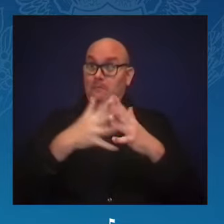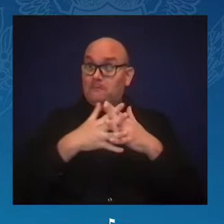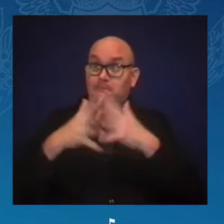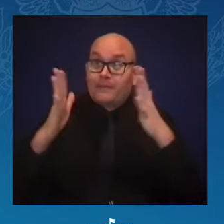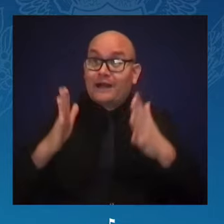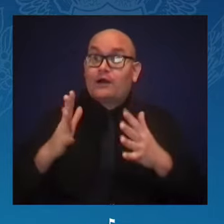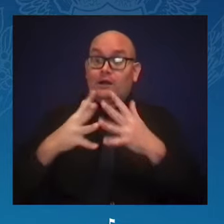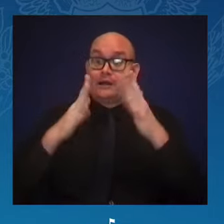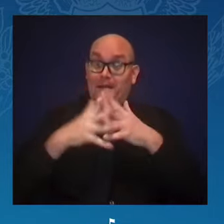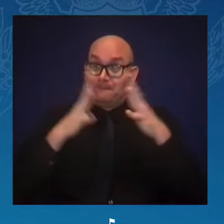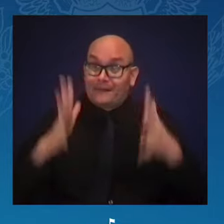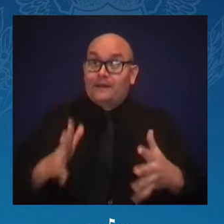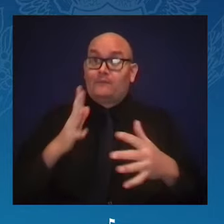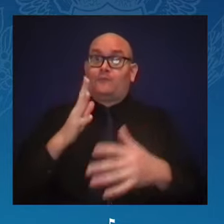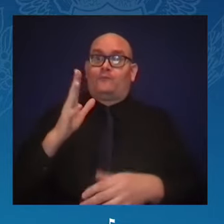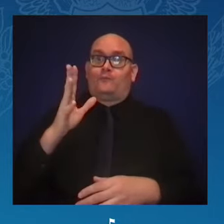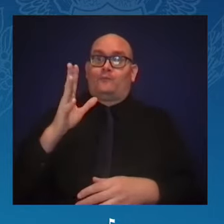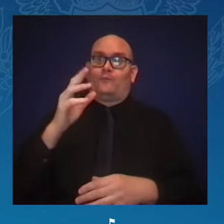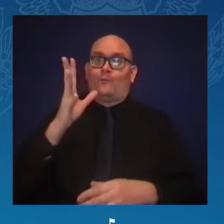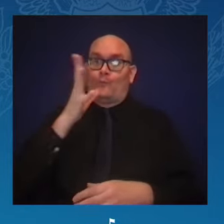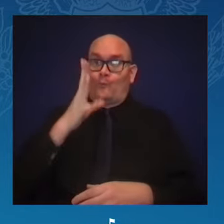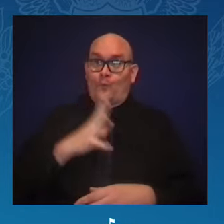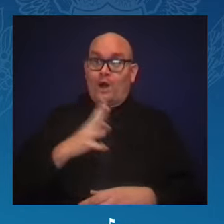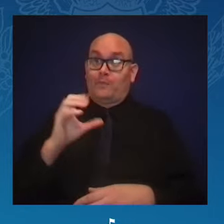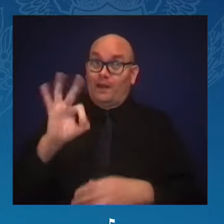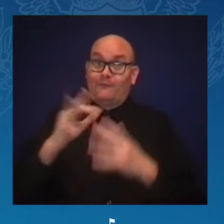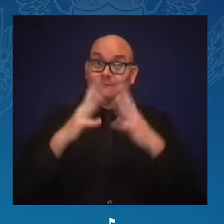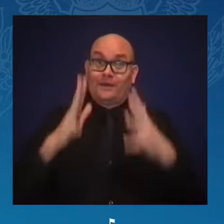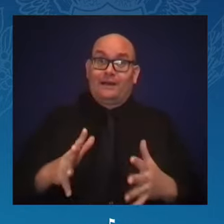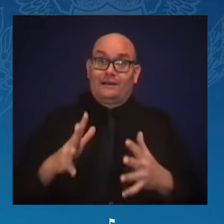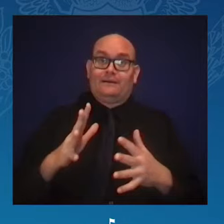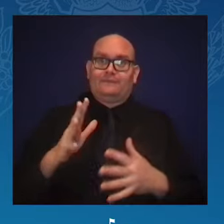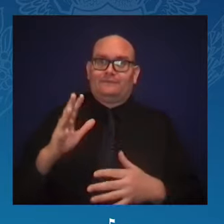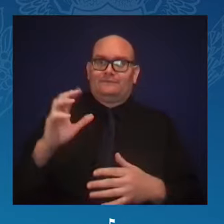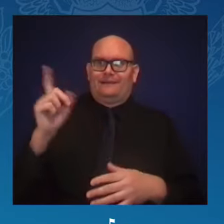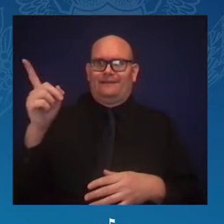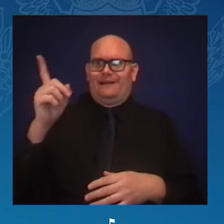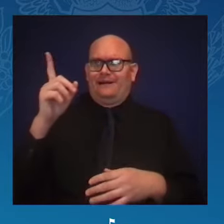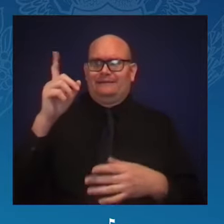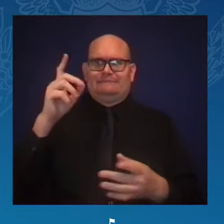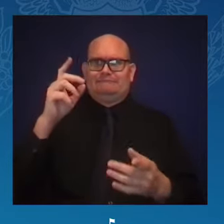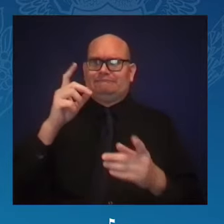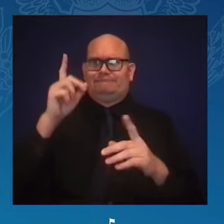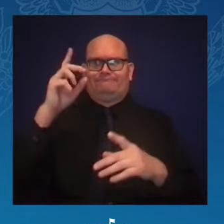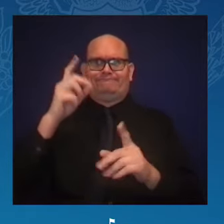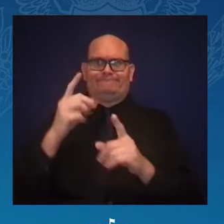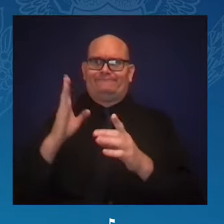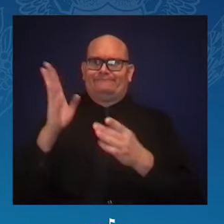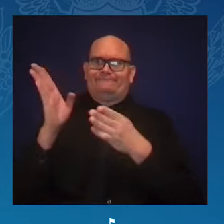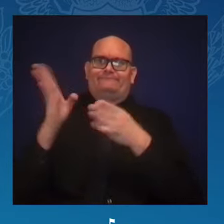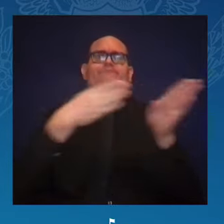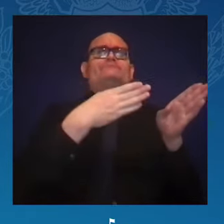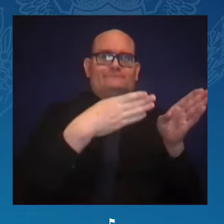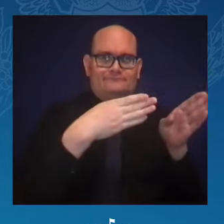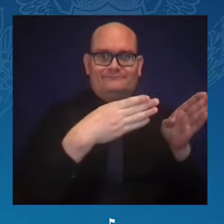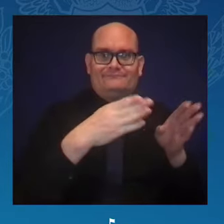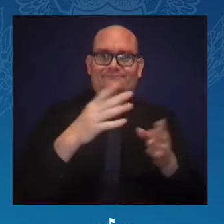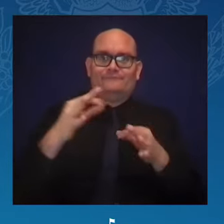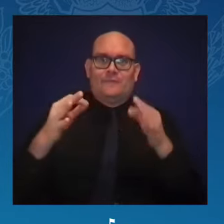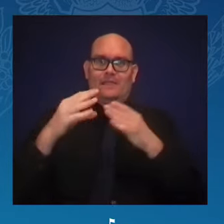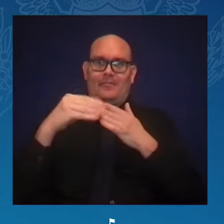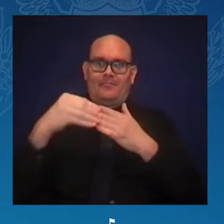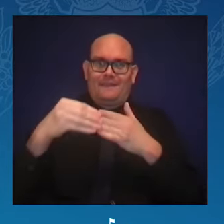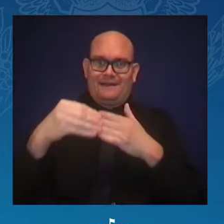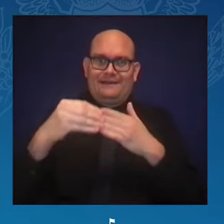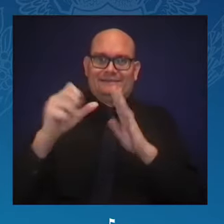measures, extremist leaders in states across our nation, states like